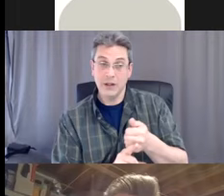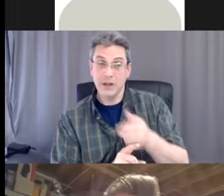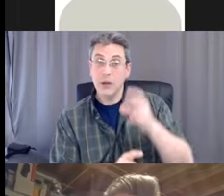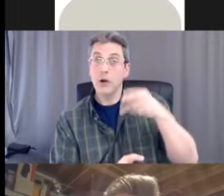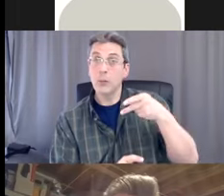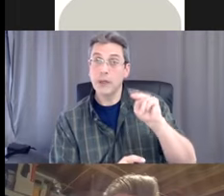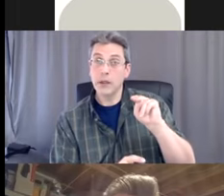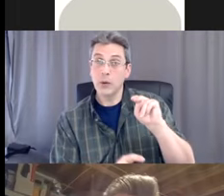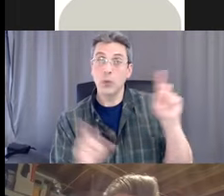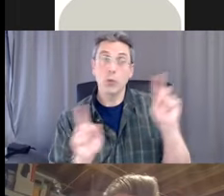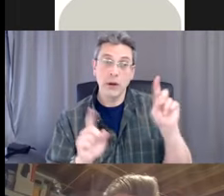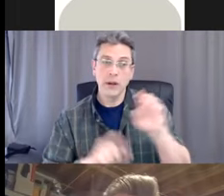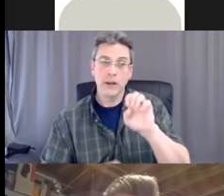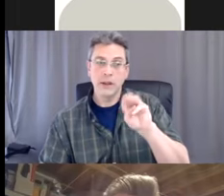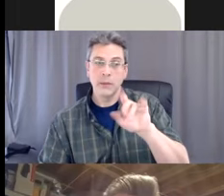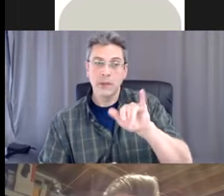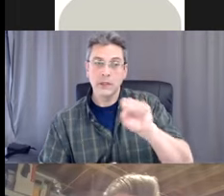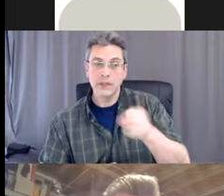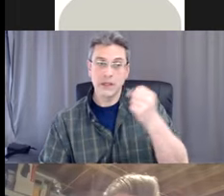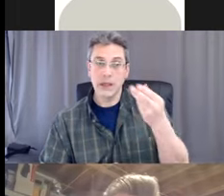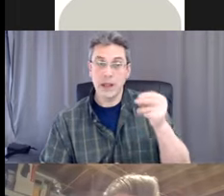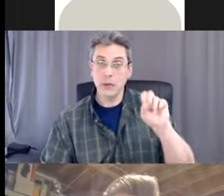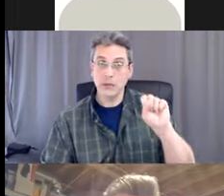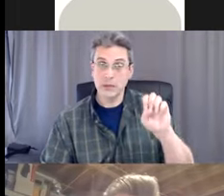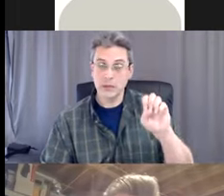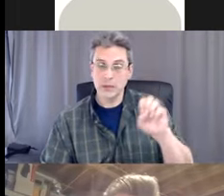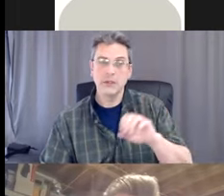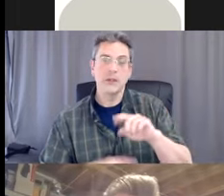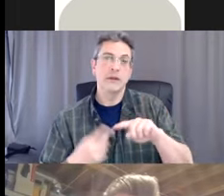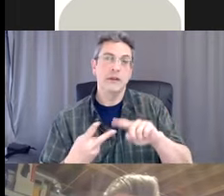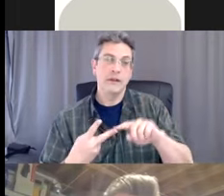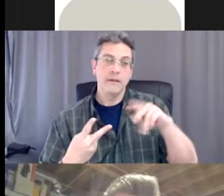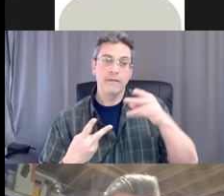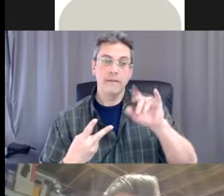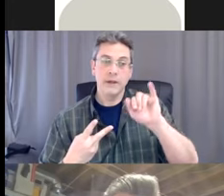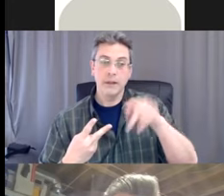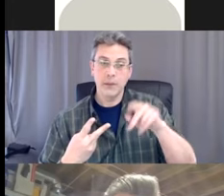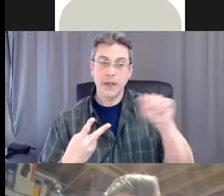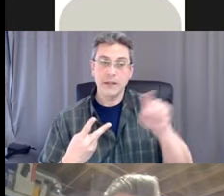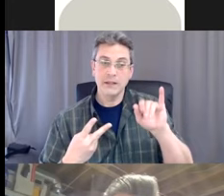House and Phillip Aziz Center Pediatric Hospice.